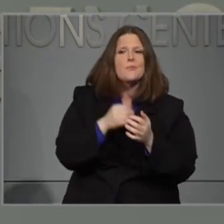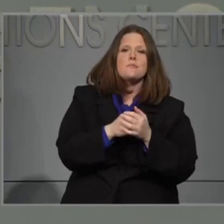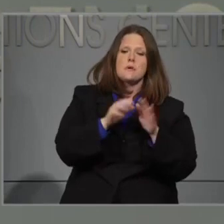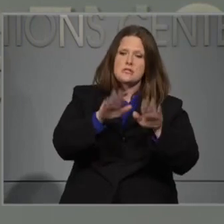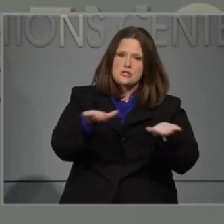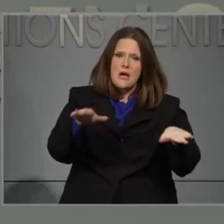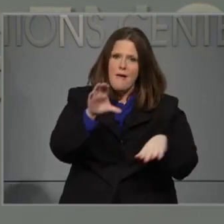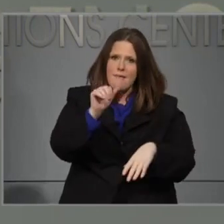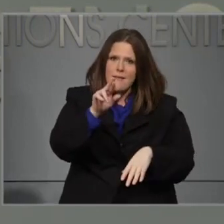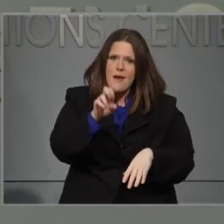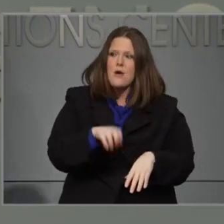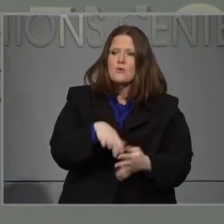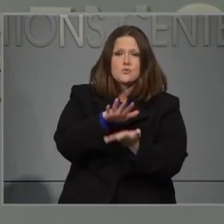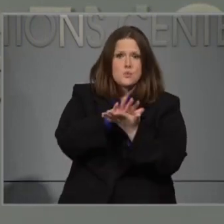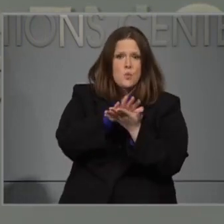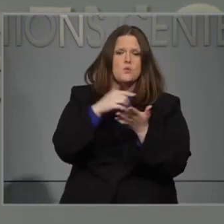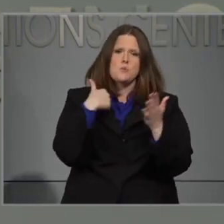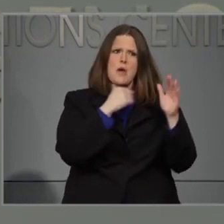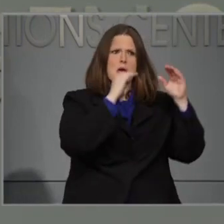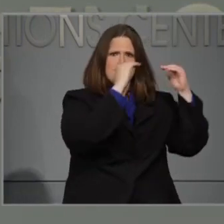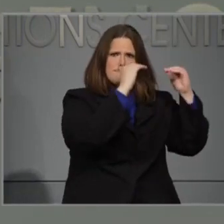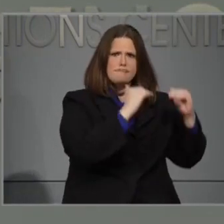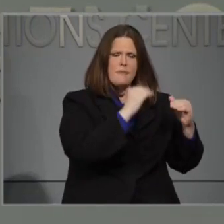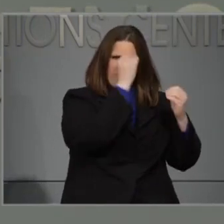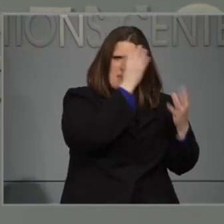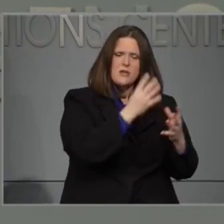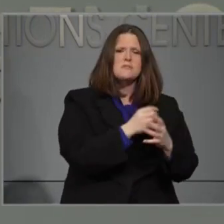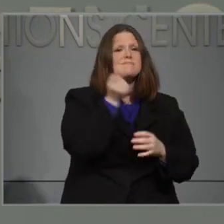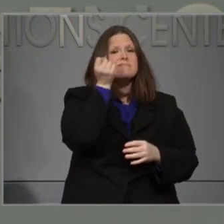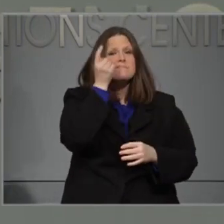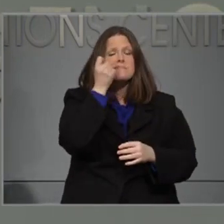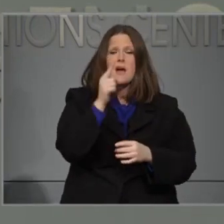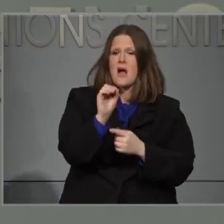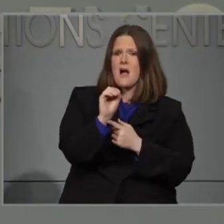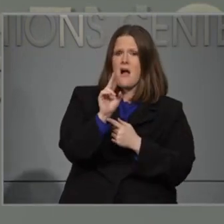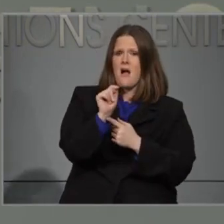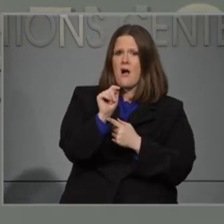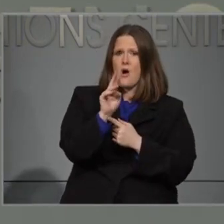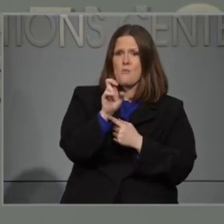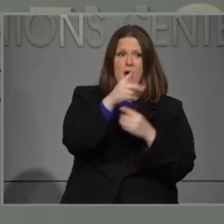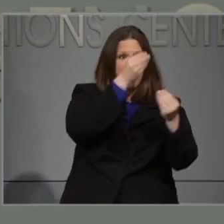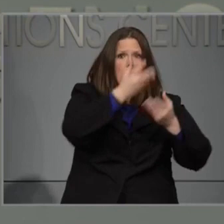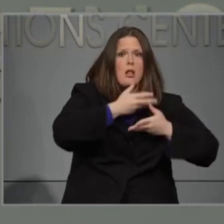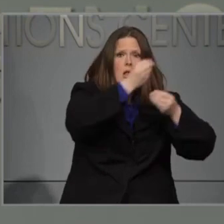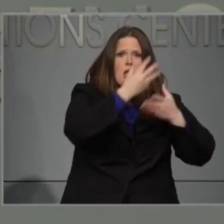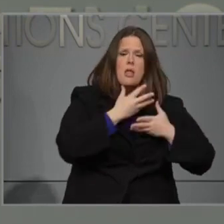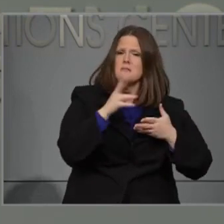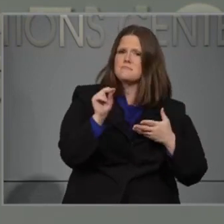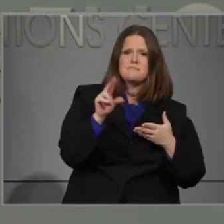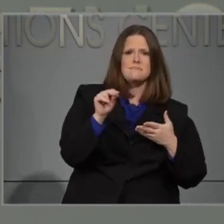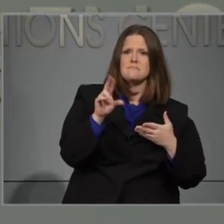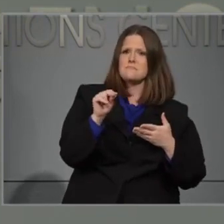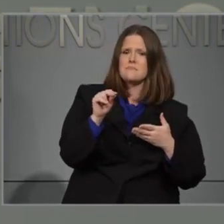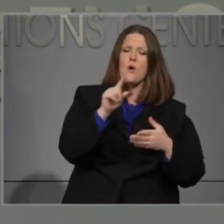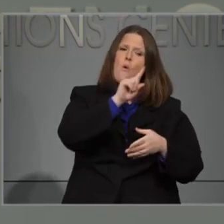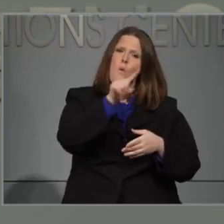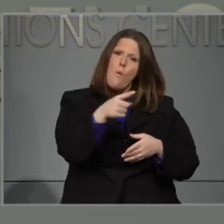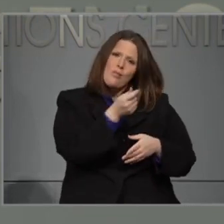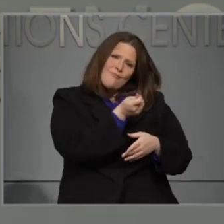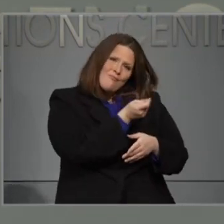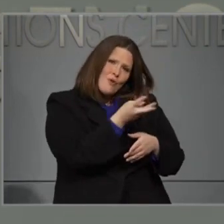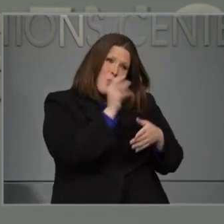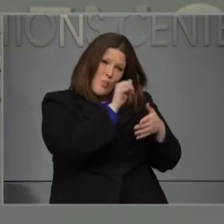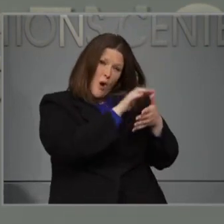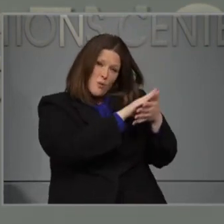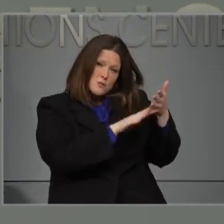about many times is that those outbreaks are not consistently reported. There are only a few that are required by law, the ones that I just